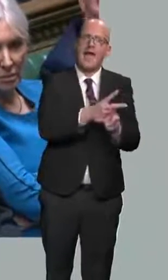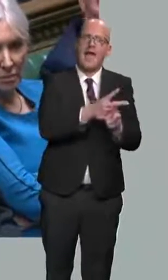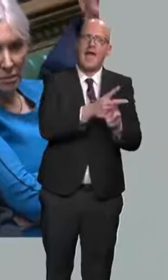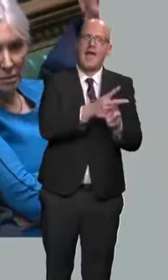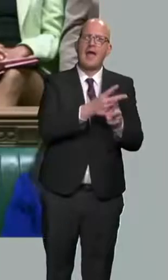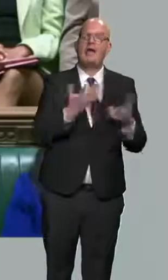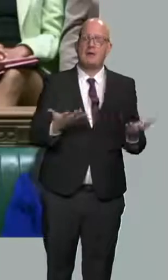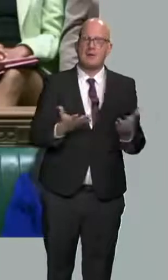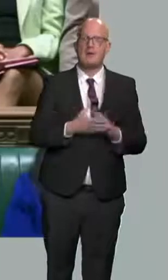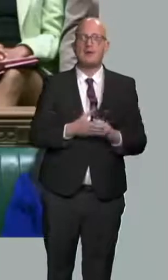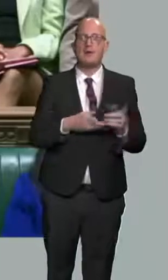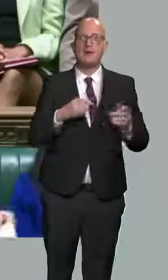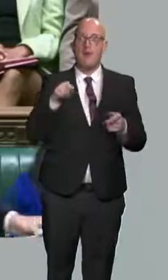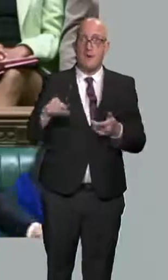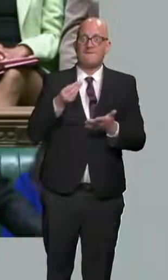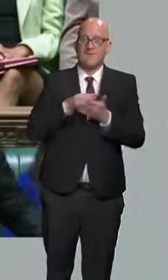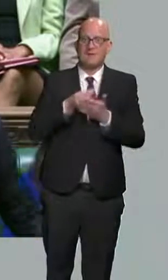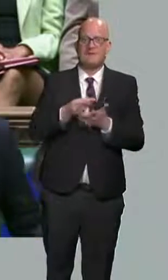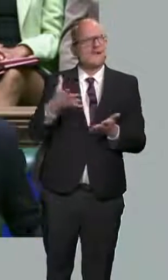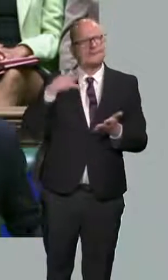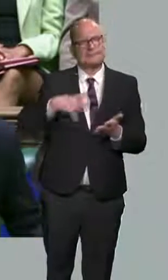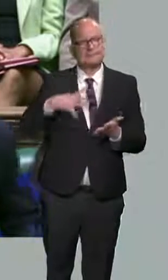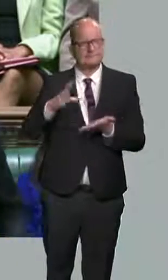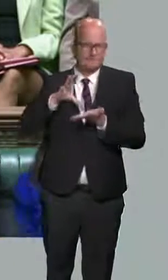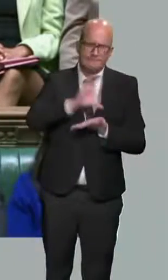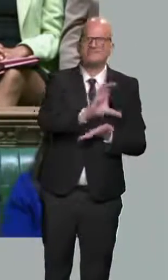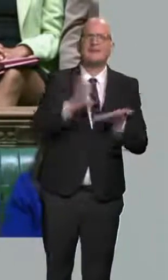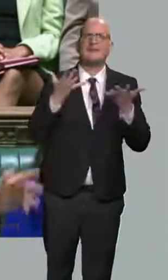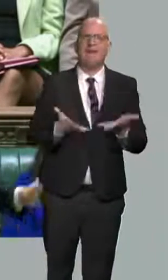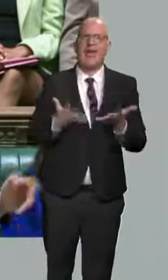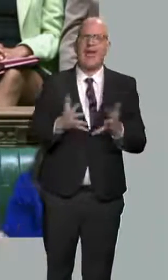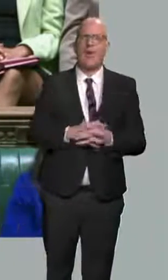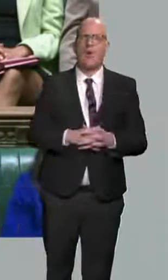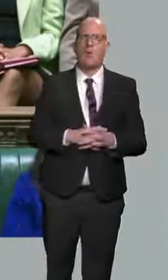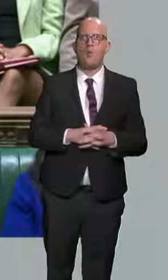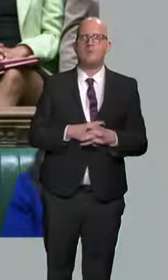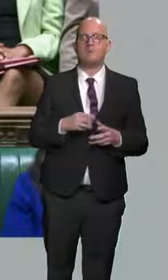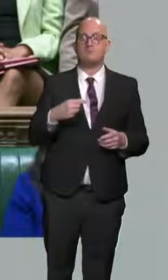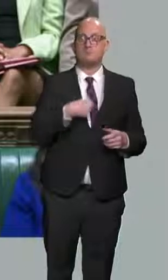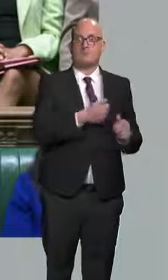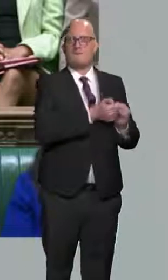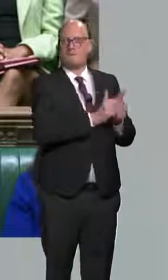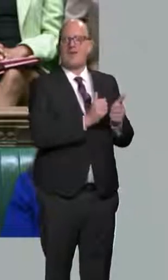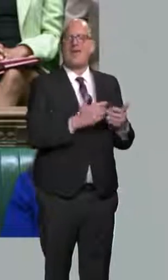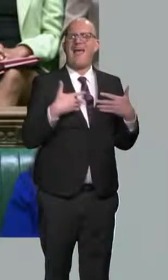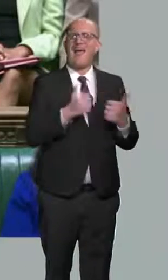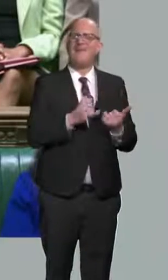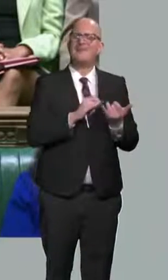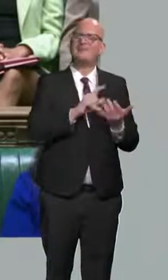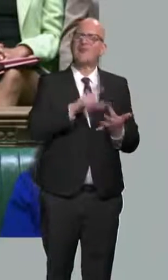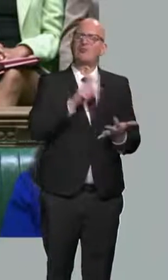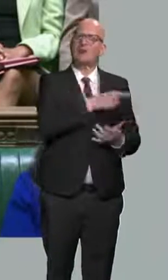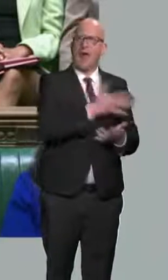does the funding and that funding is needed now, especially as my right hon. Friend, the Health Secretary's plans to reform